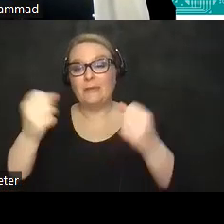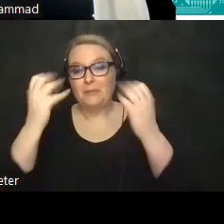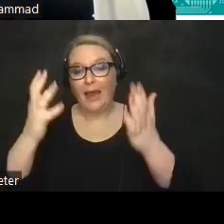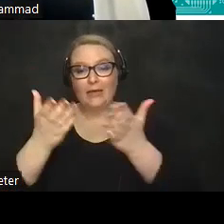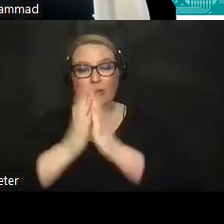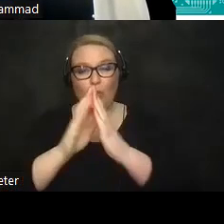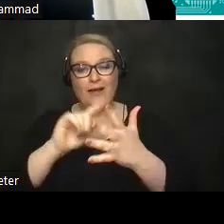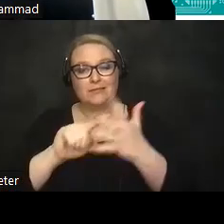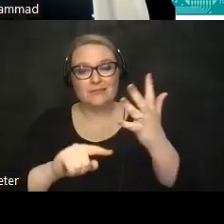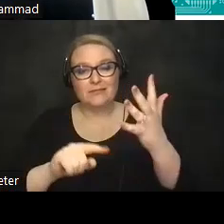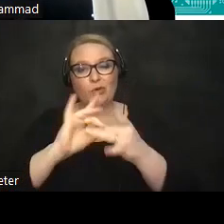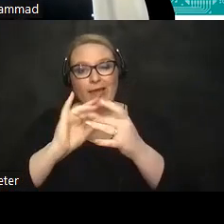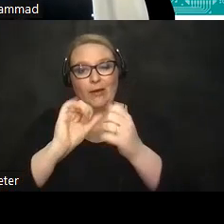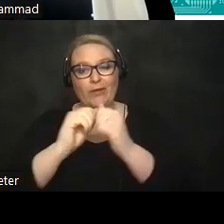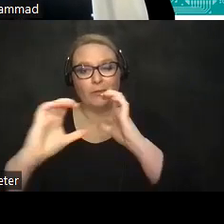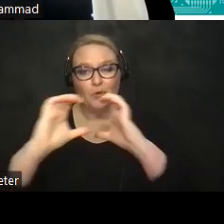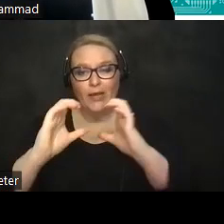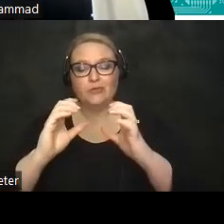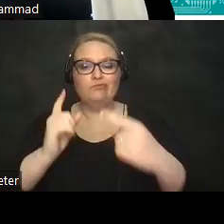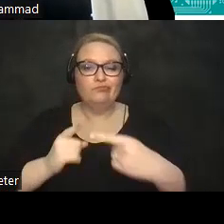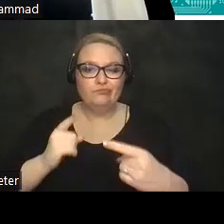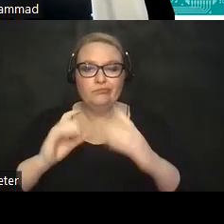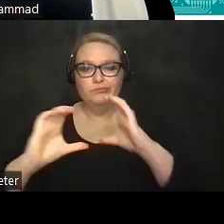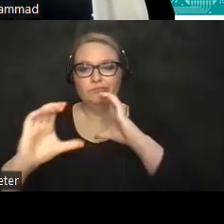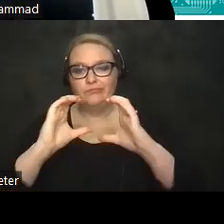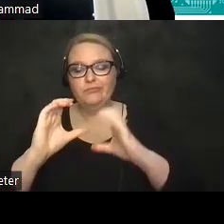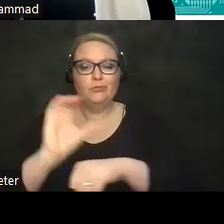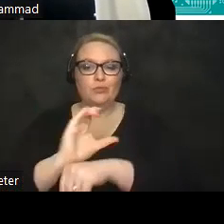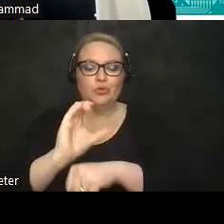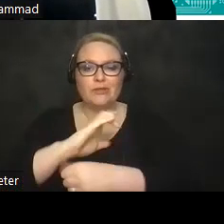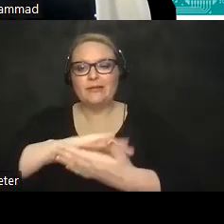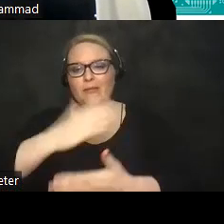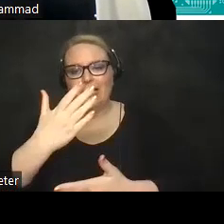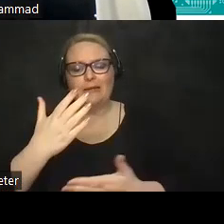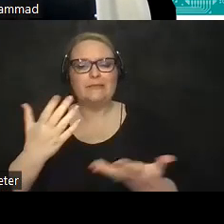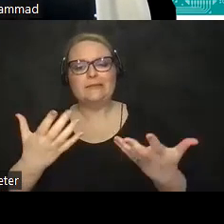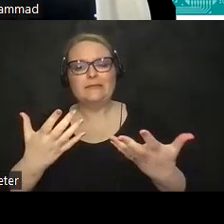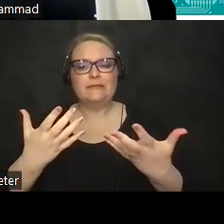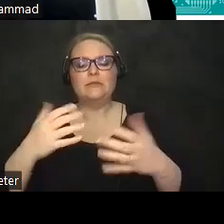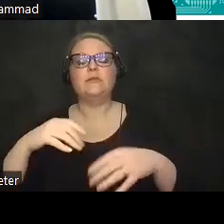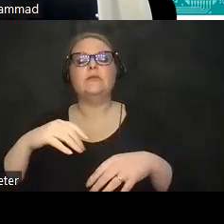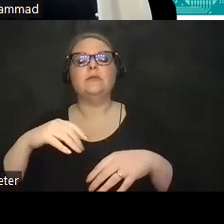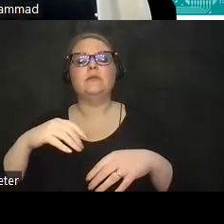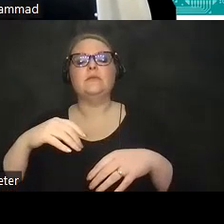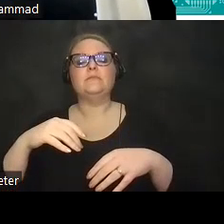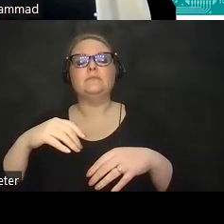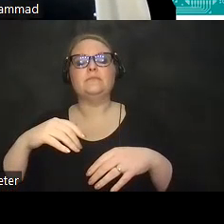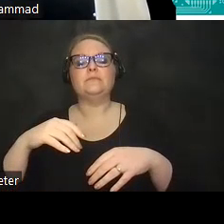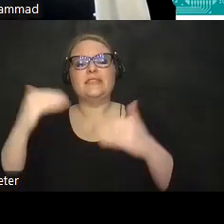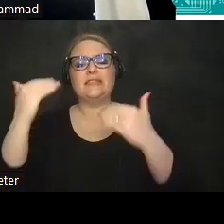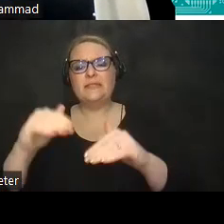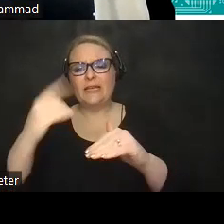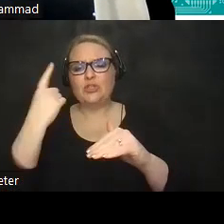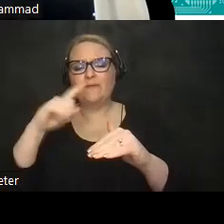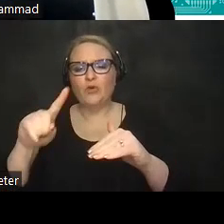the past regarding communication not being able to communicate with a computer and laptop um so limitations to commercially